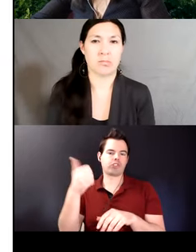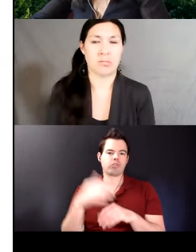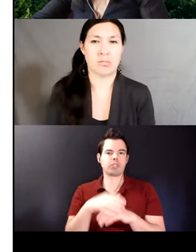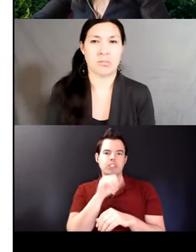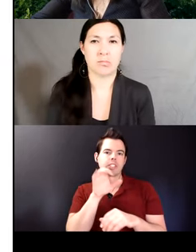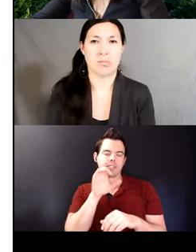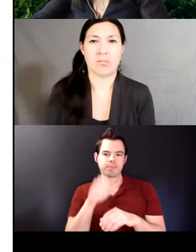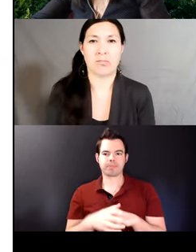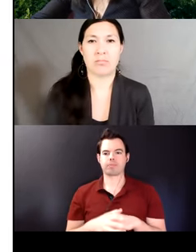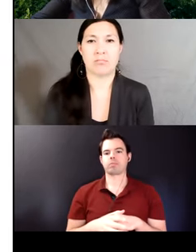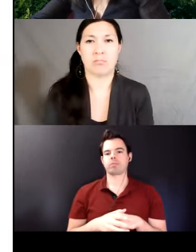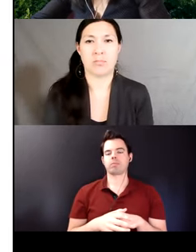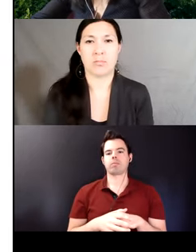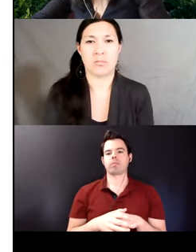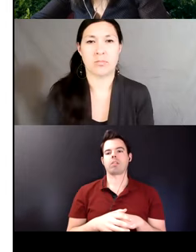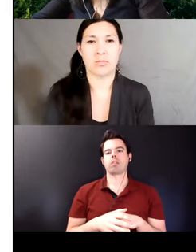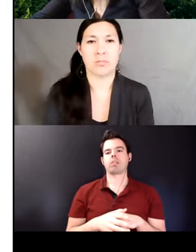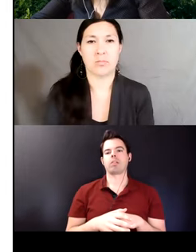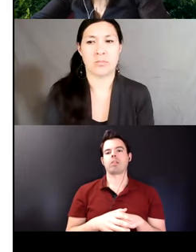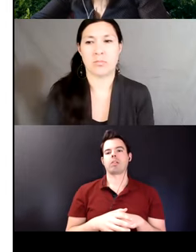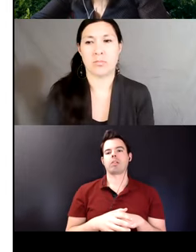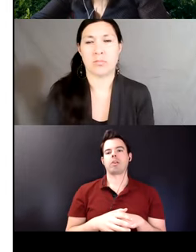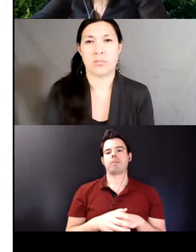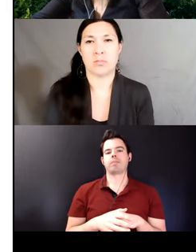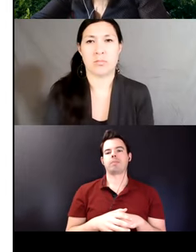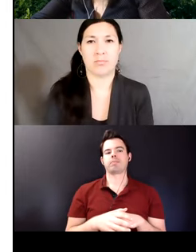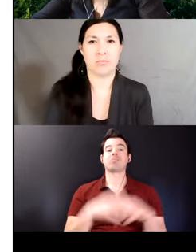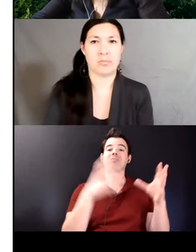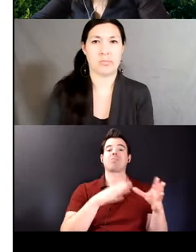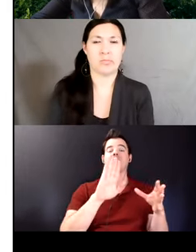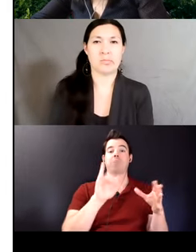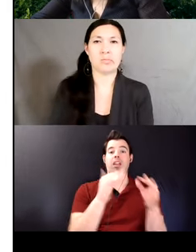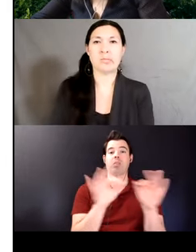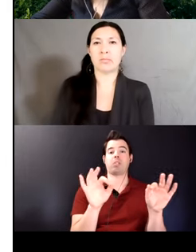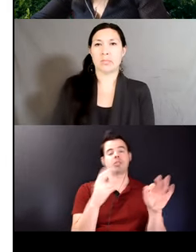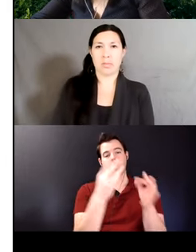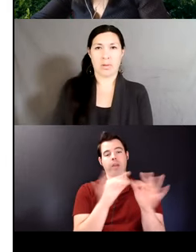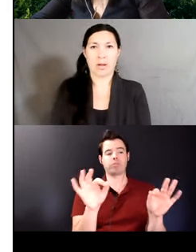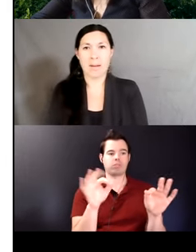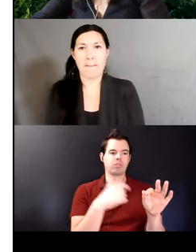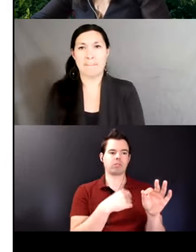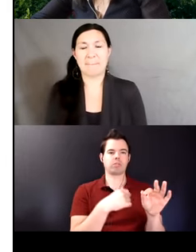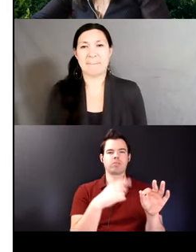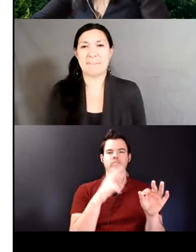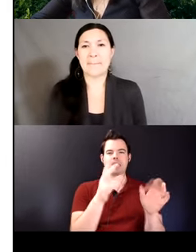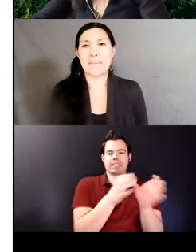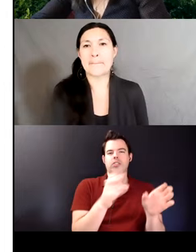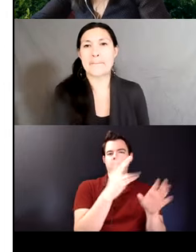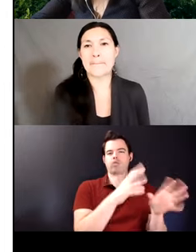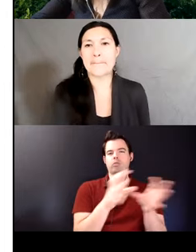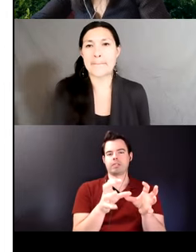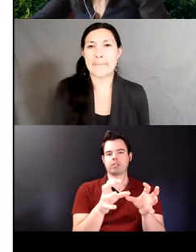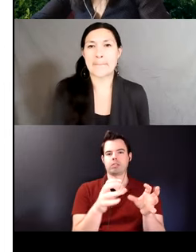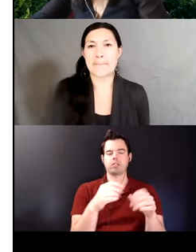the eight hour data I have I will classify bilinguals in two groups even though my study compares